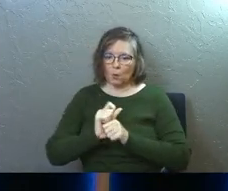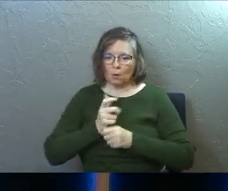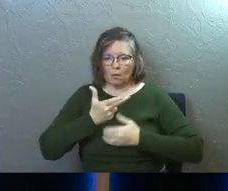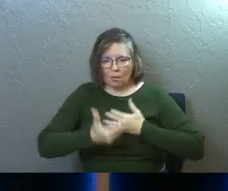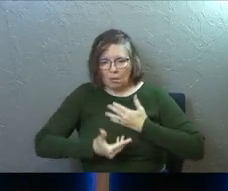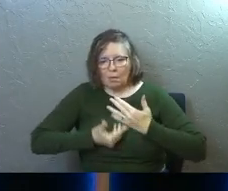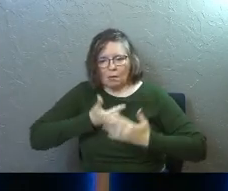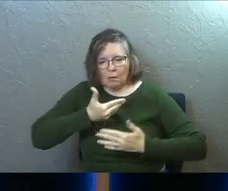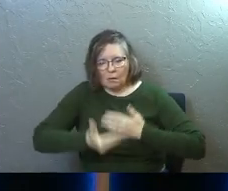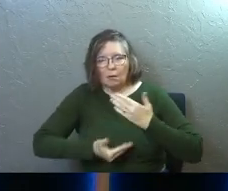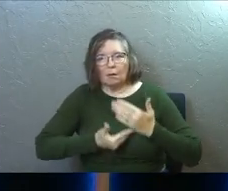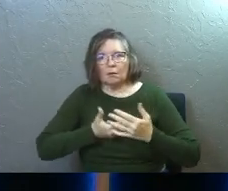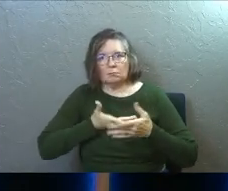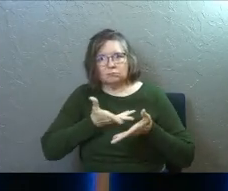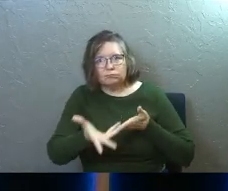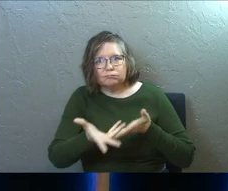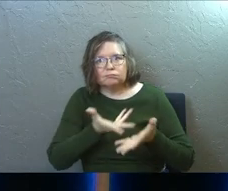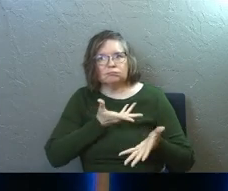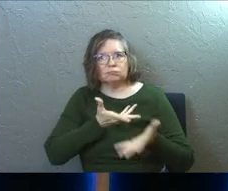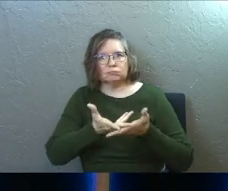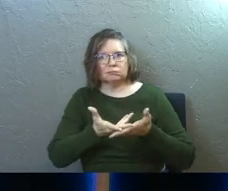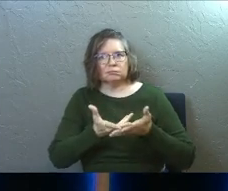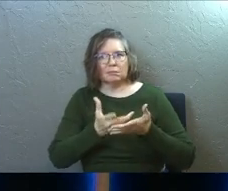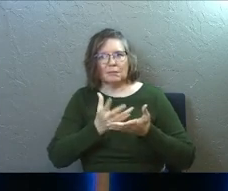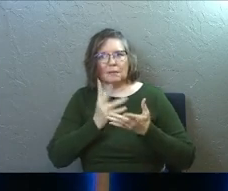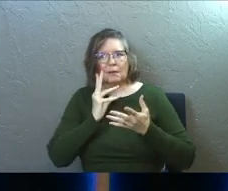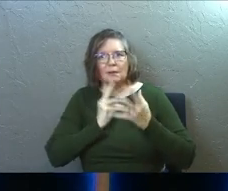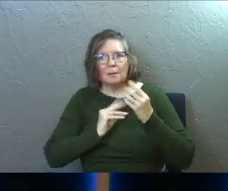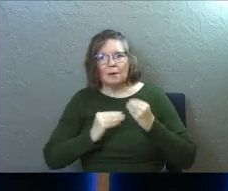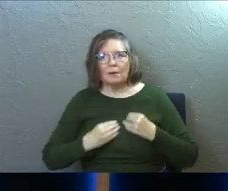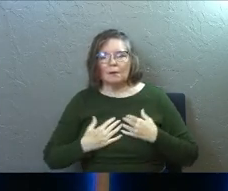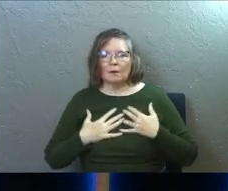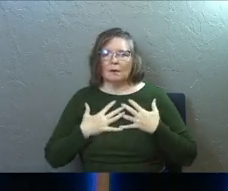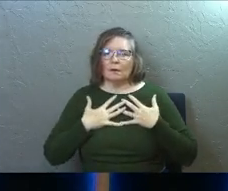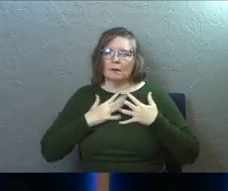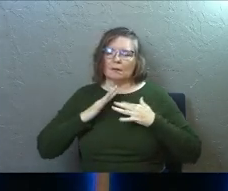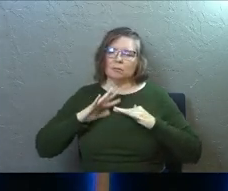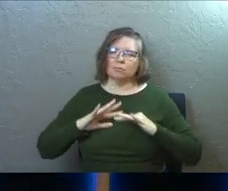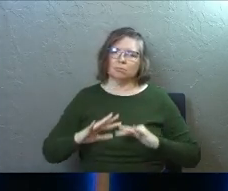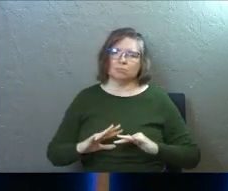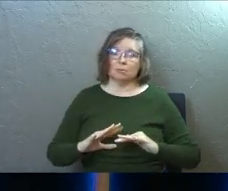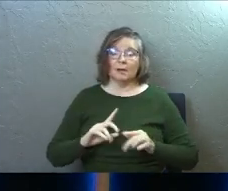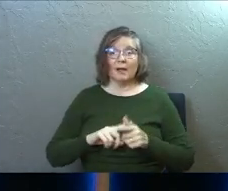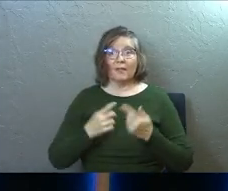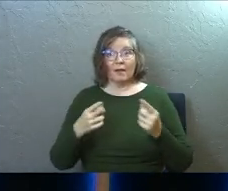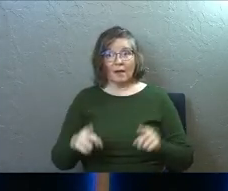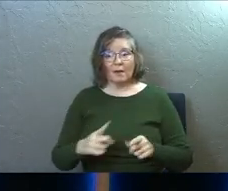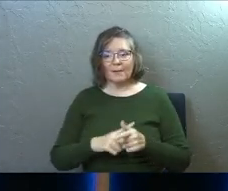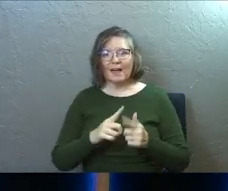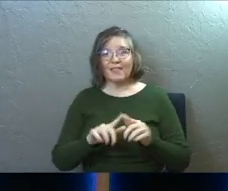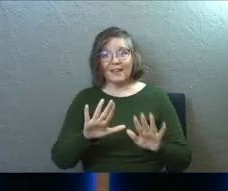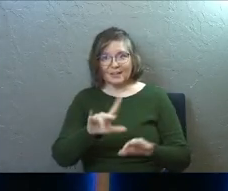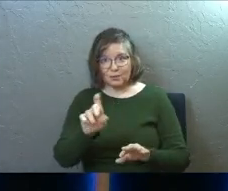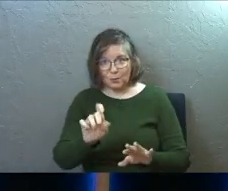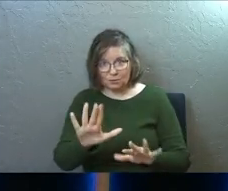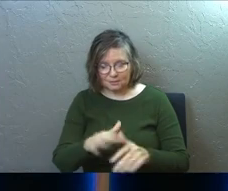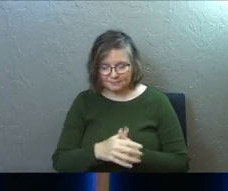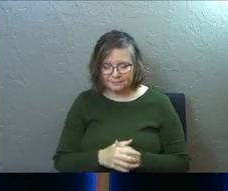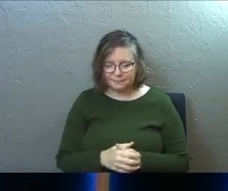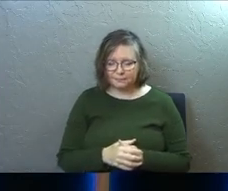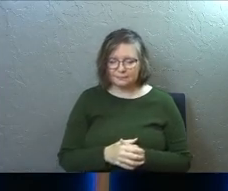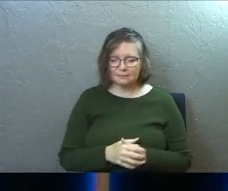Floodgates open. Thank God. You have that? Like that happens, right? And then here's the question.